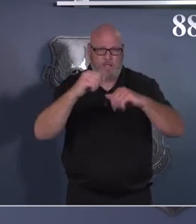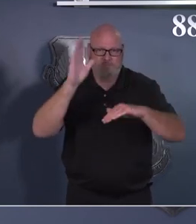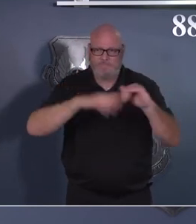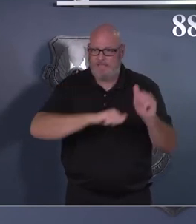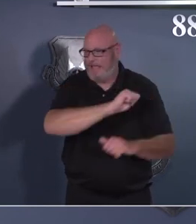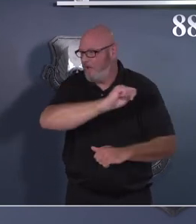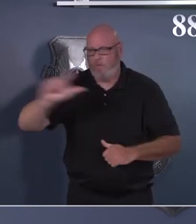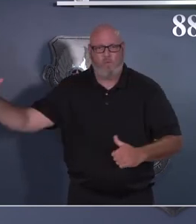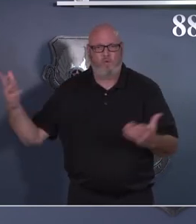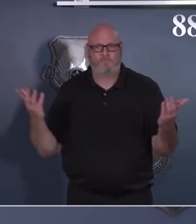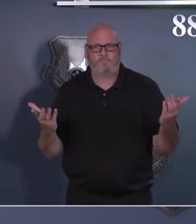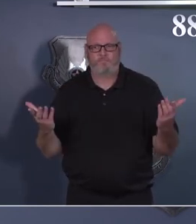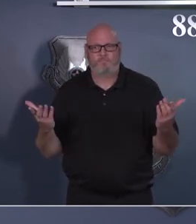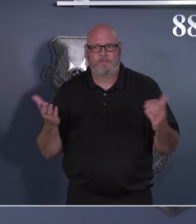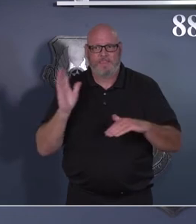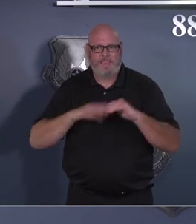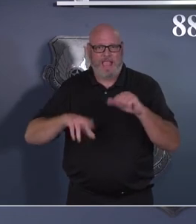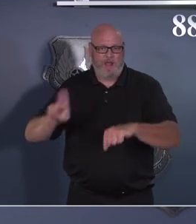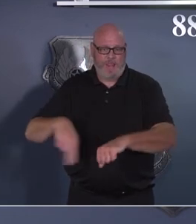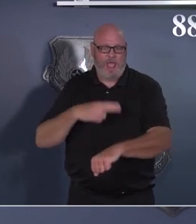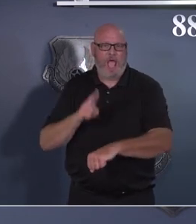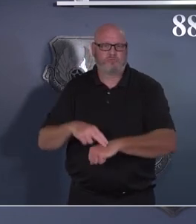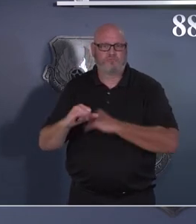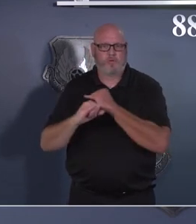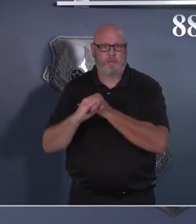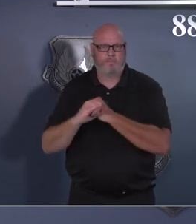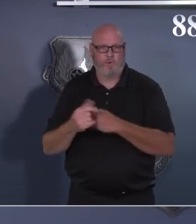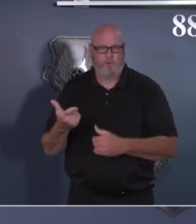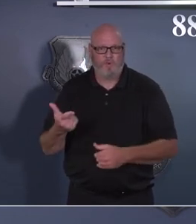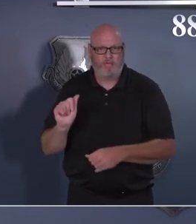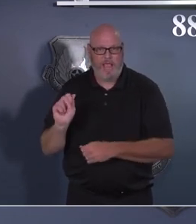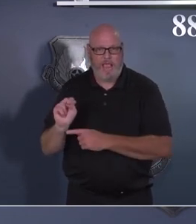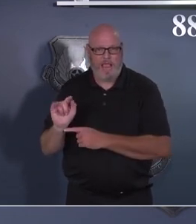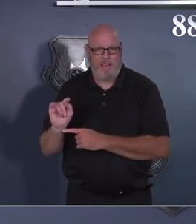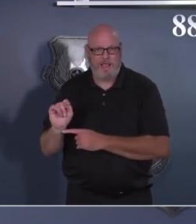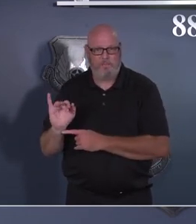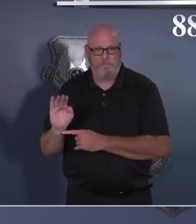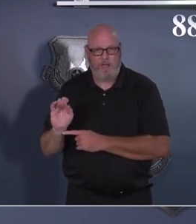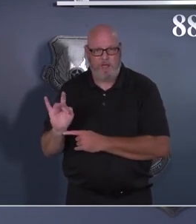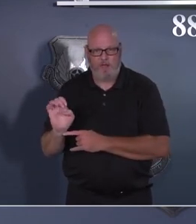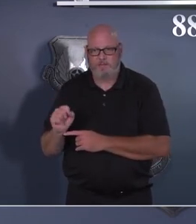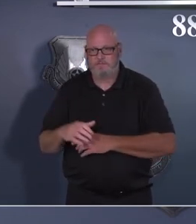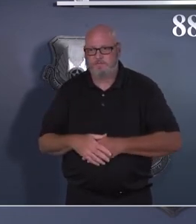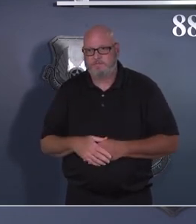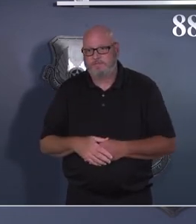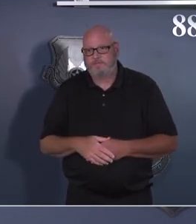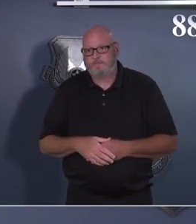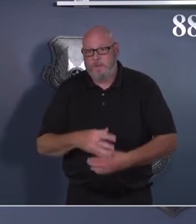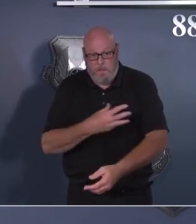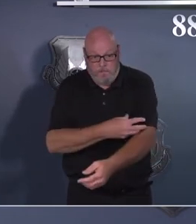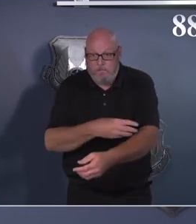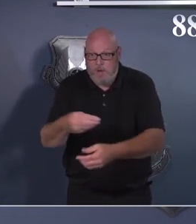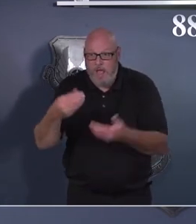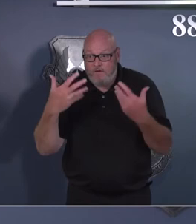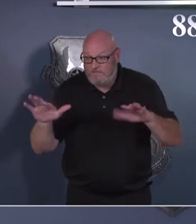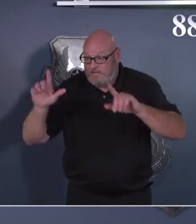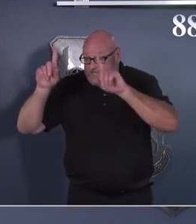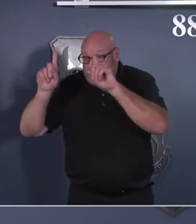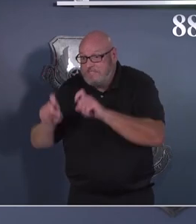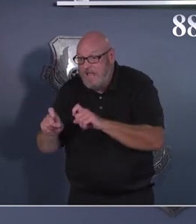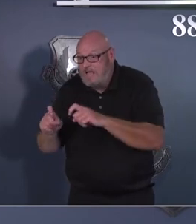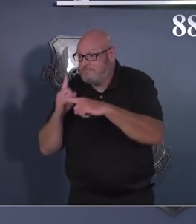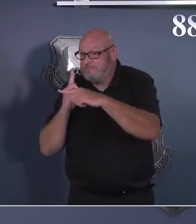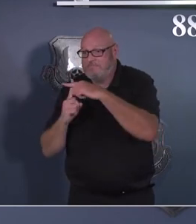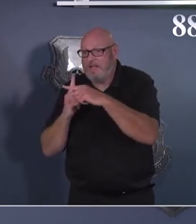positive antibody test does not equate to protection. Data supports that individuals with a prior infection will have better